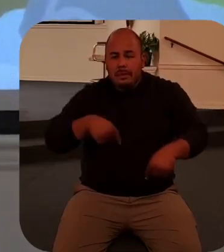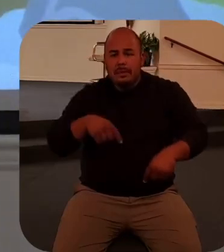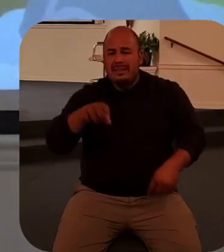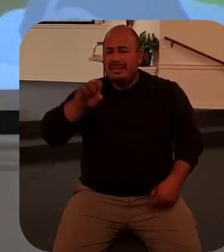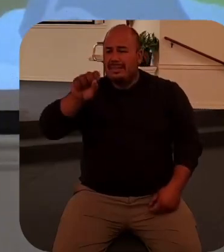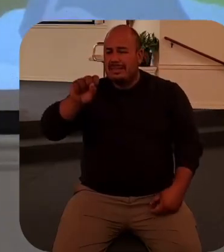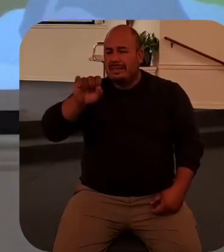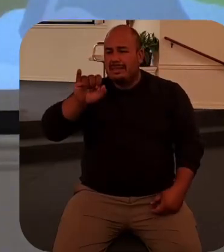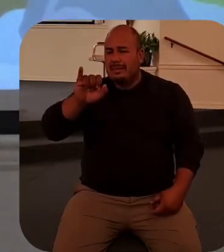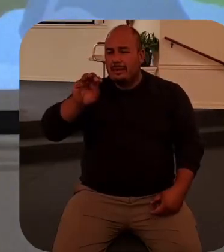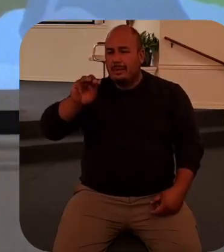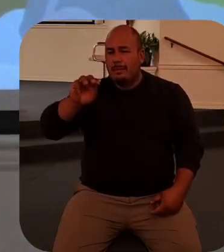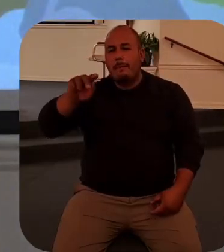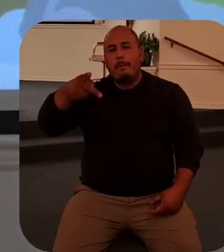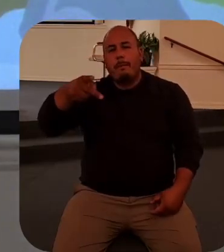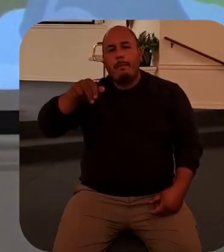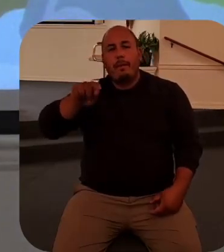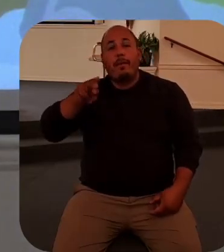could there have been more